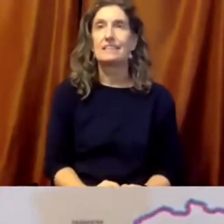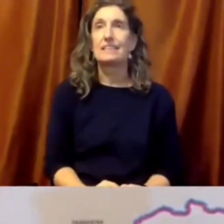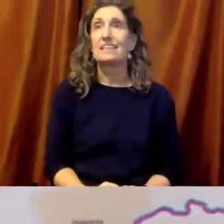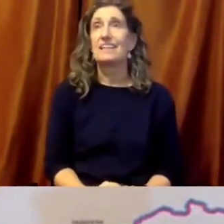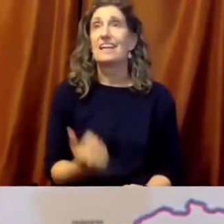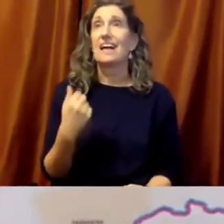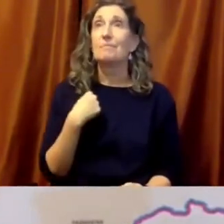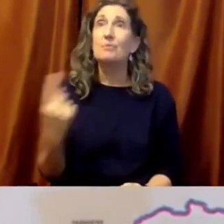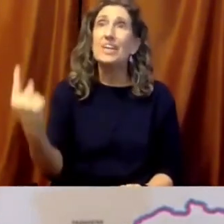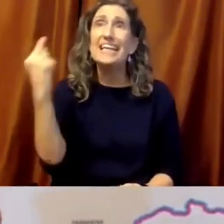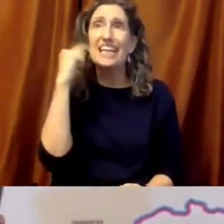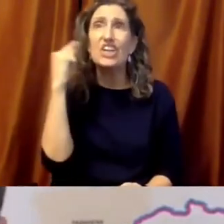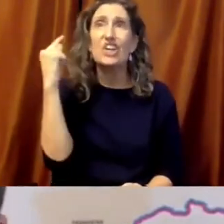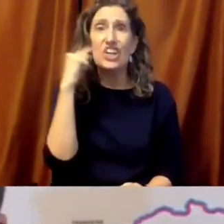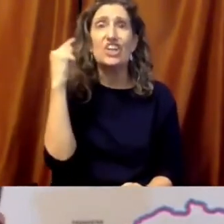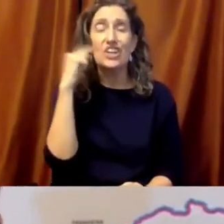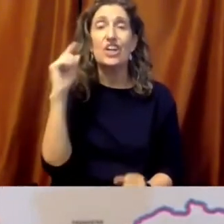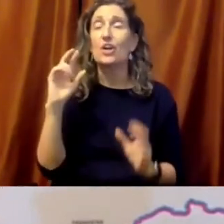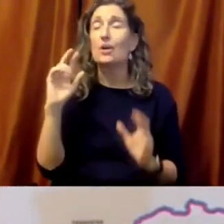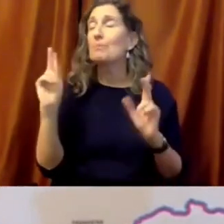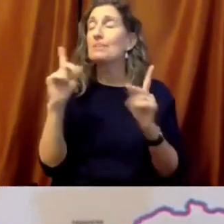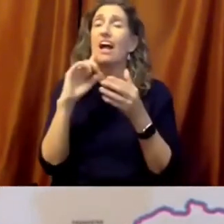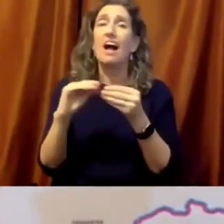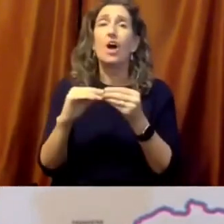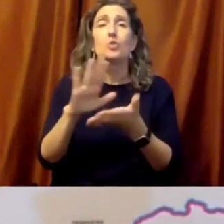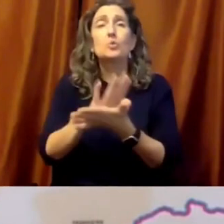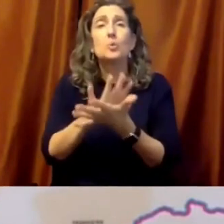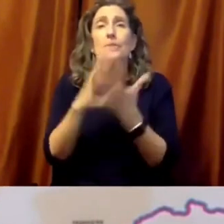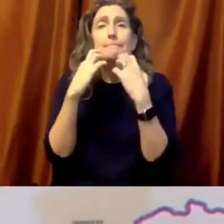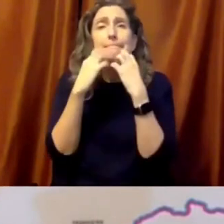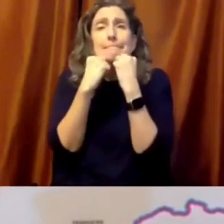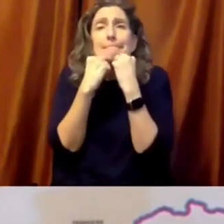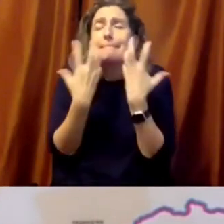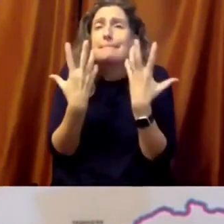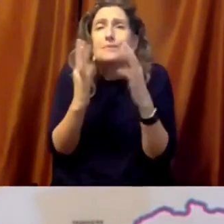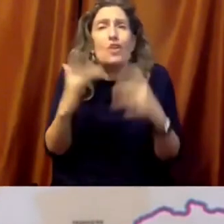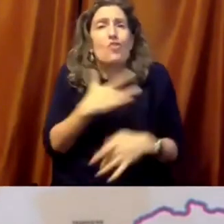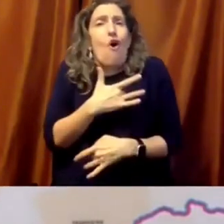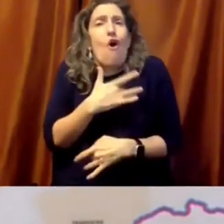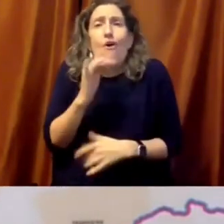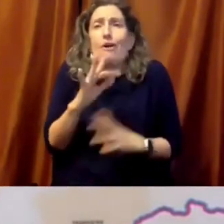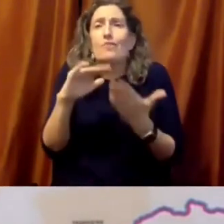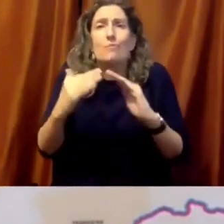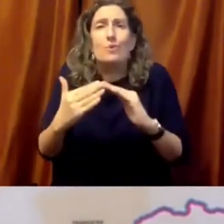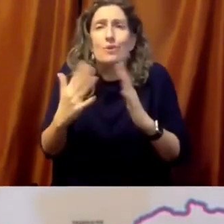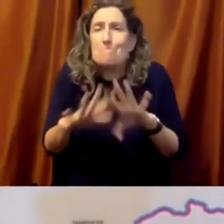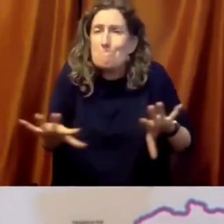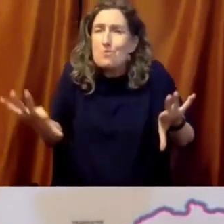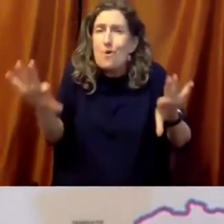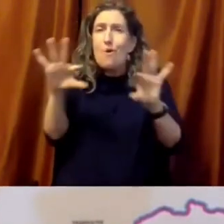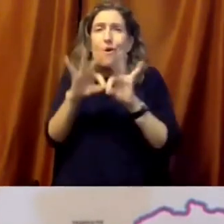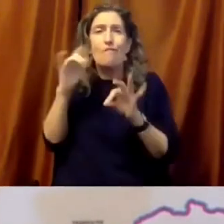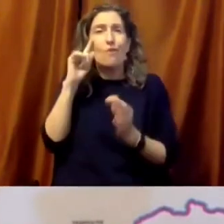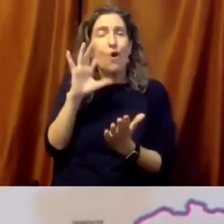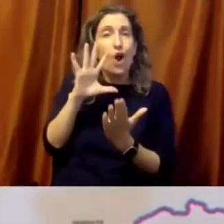of our communities, centers of learning and health, central to our economies and our sense of